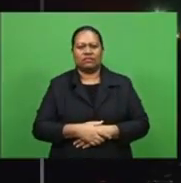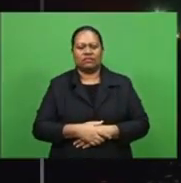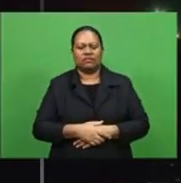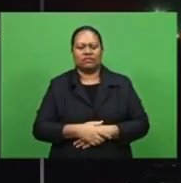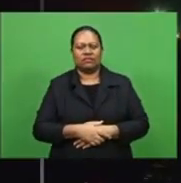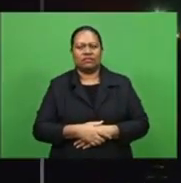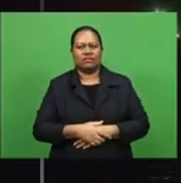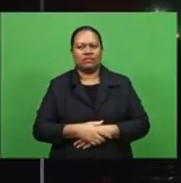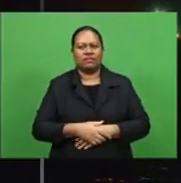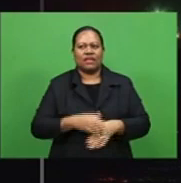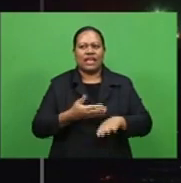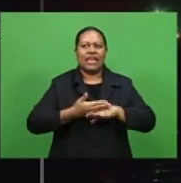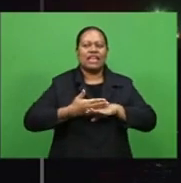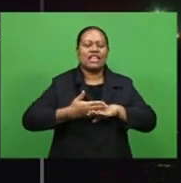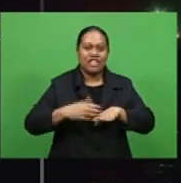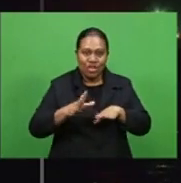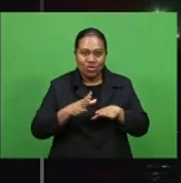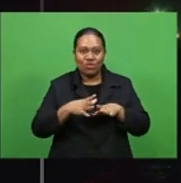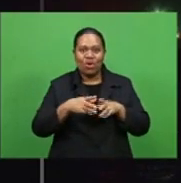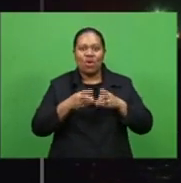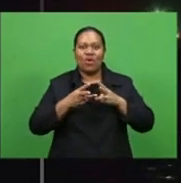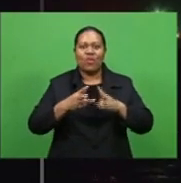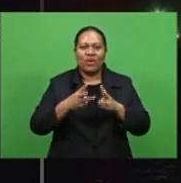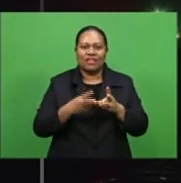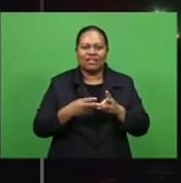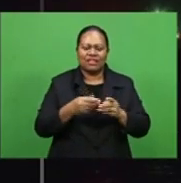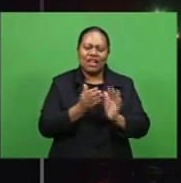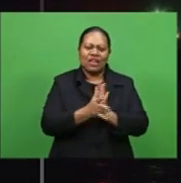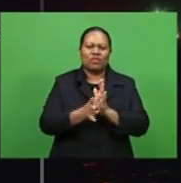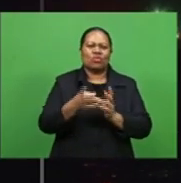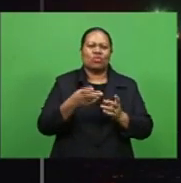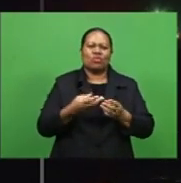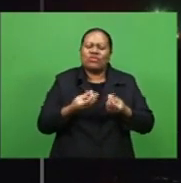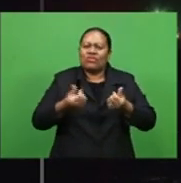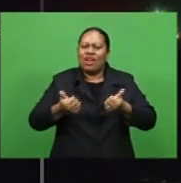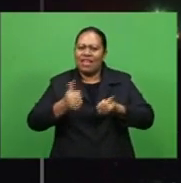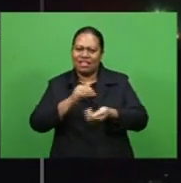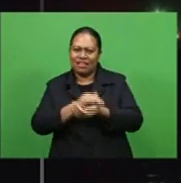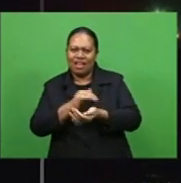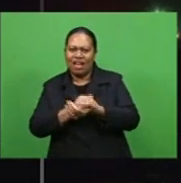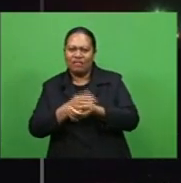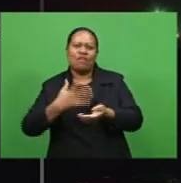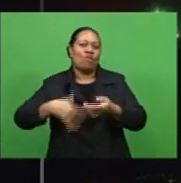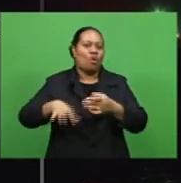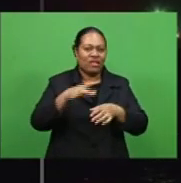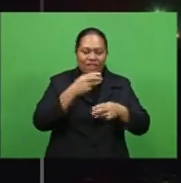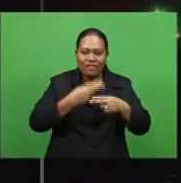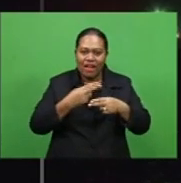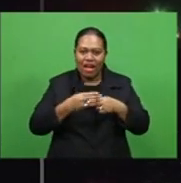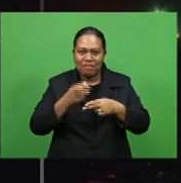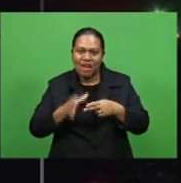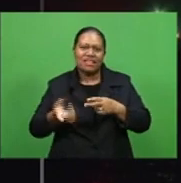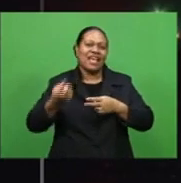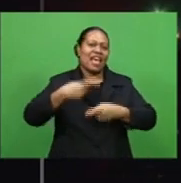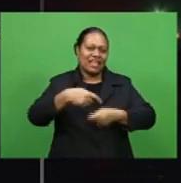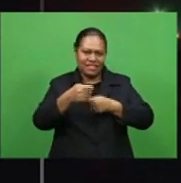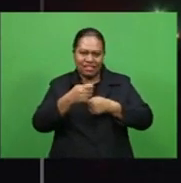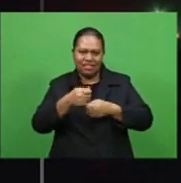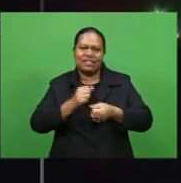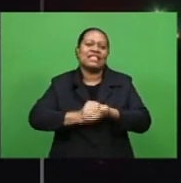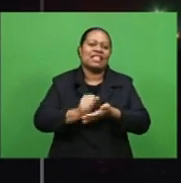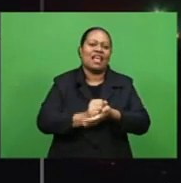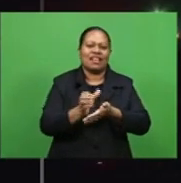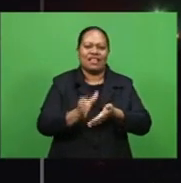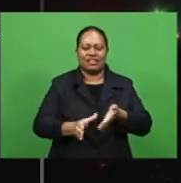a new invention could present a turning point in how cover farmers and dealers treat their produce during the drying process